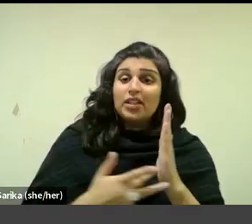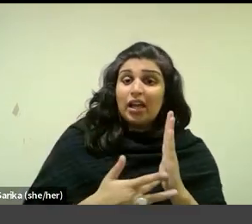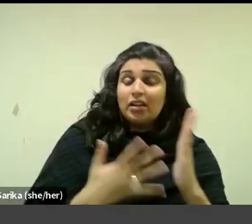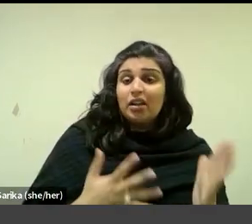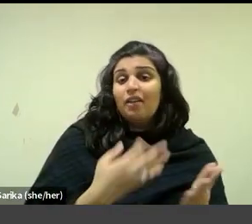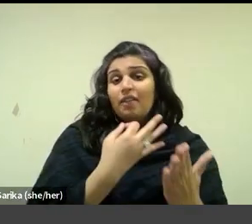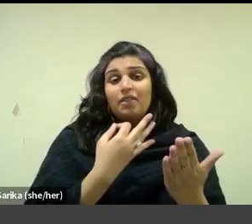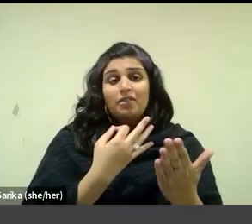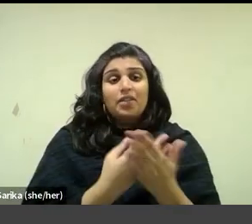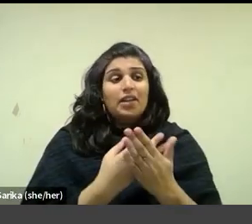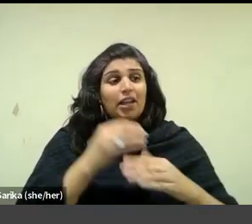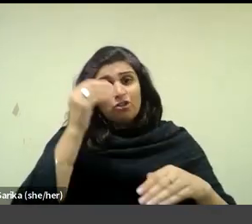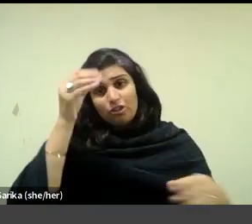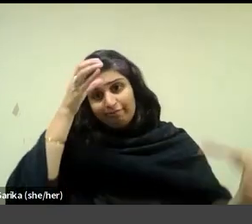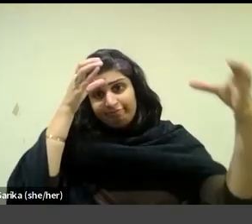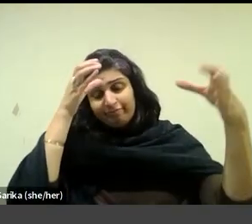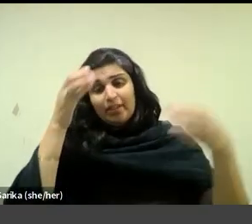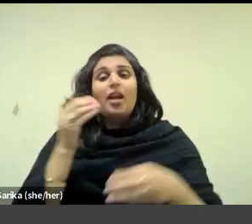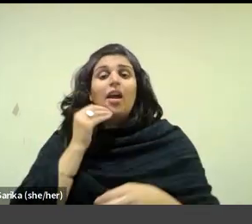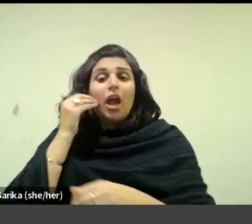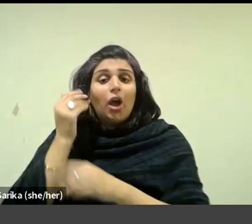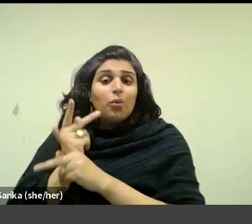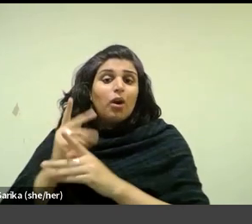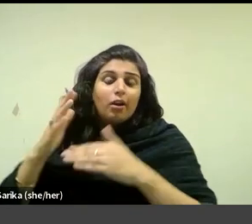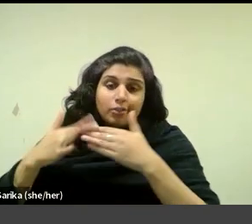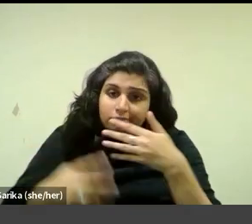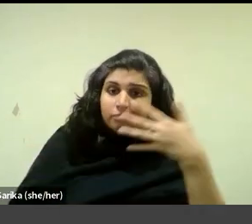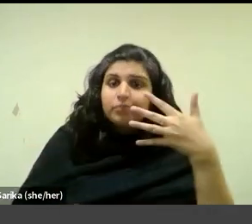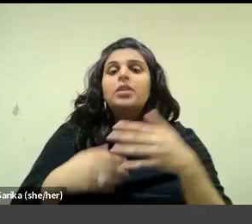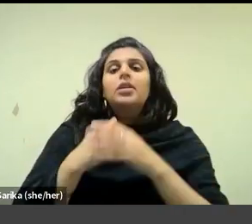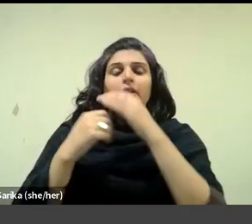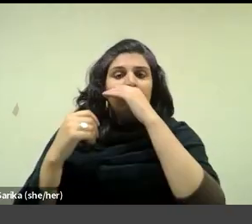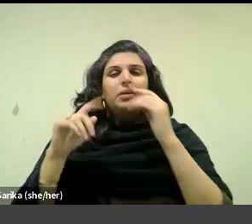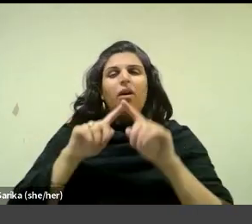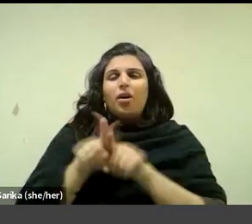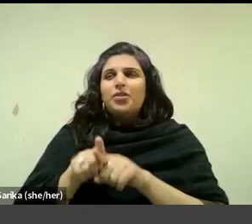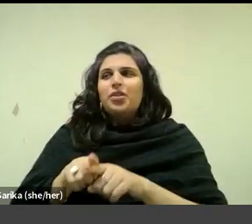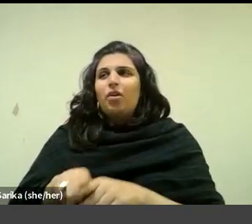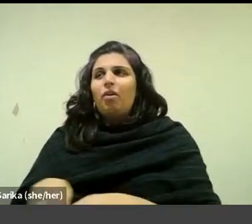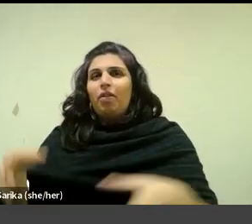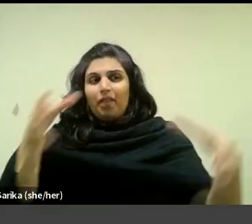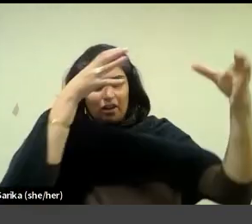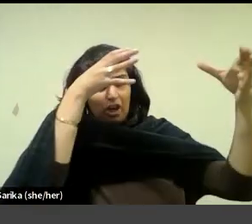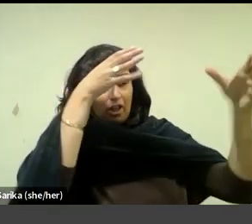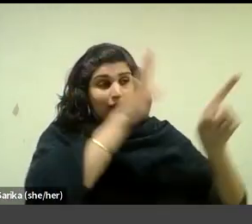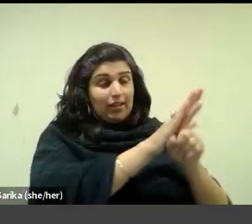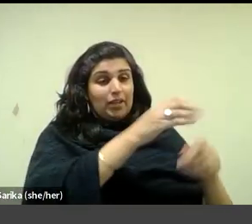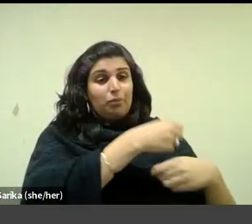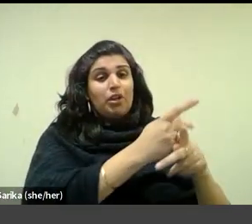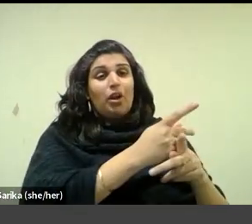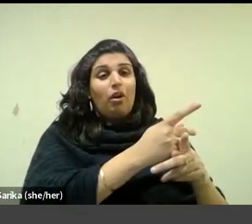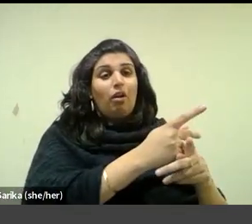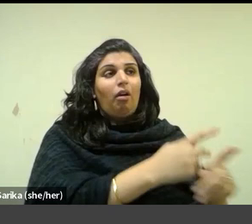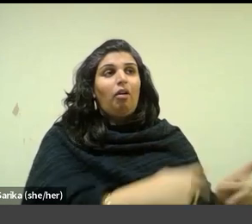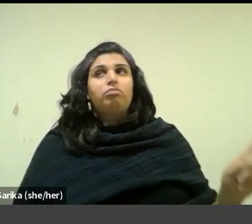financiers, house workers and so on, but also in the knowledge that what he produced would be subject to their